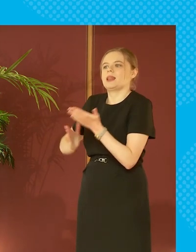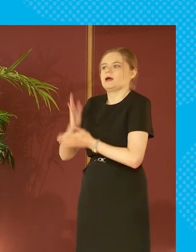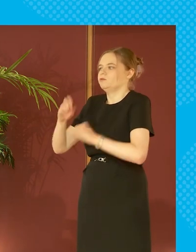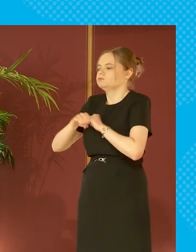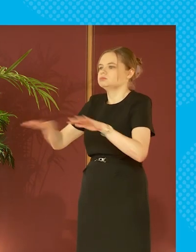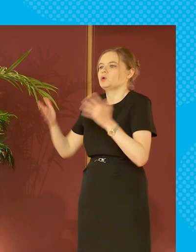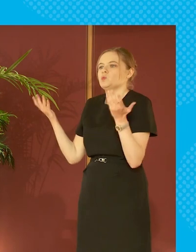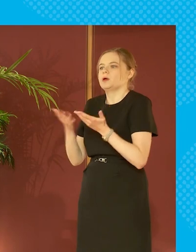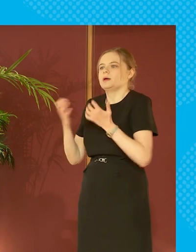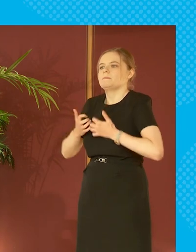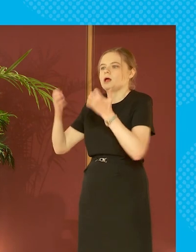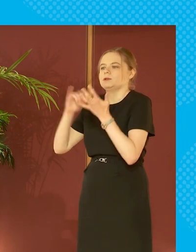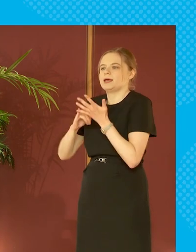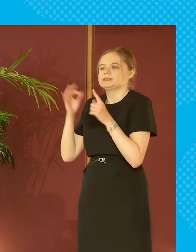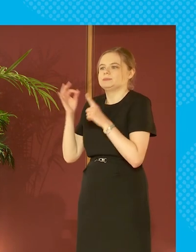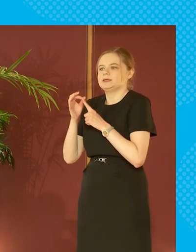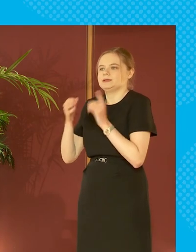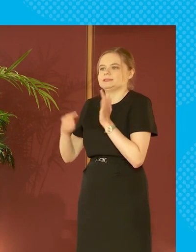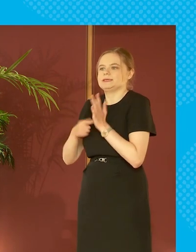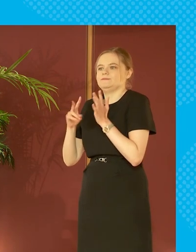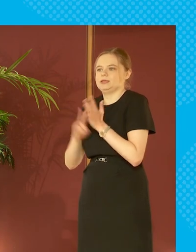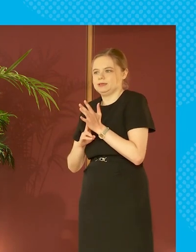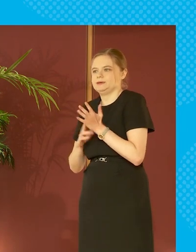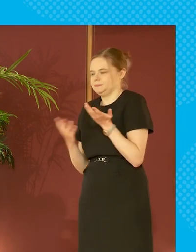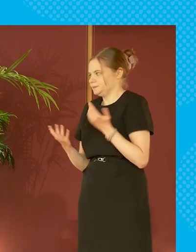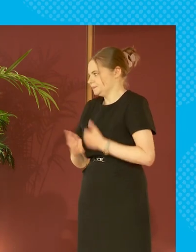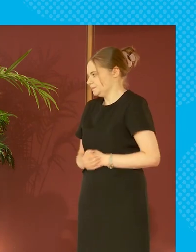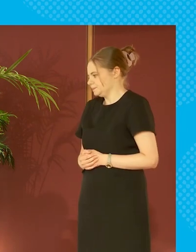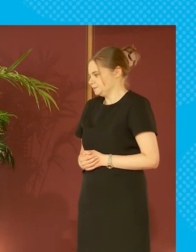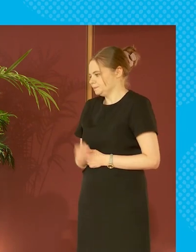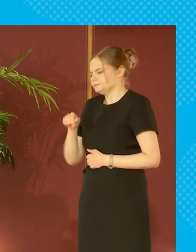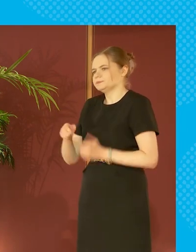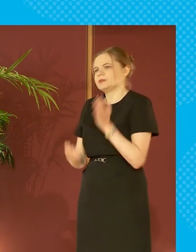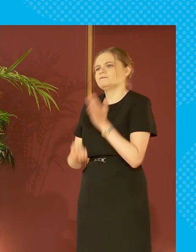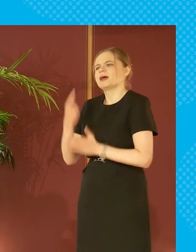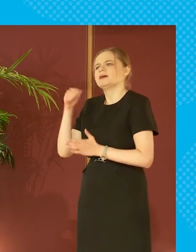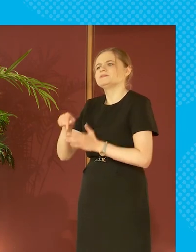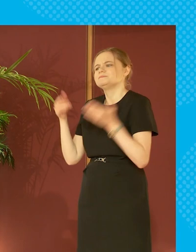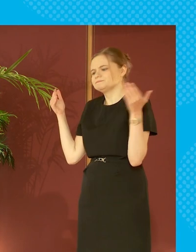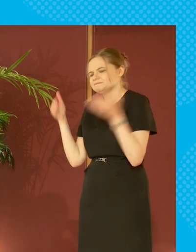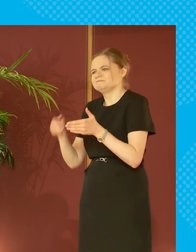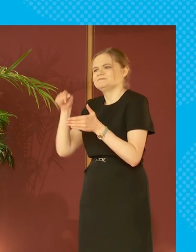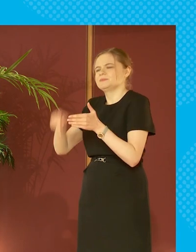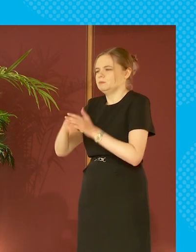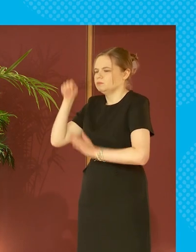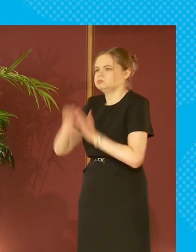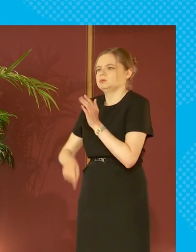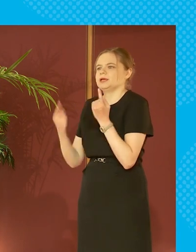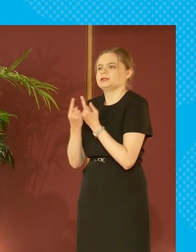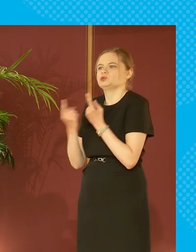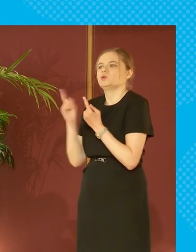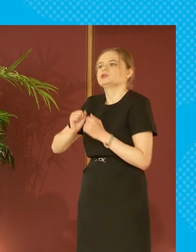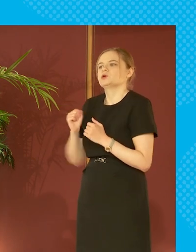streamed on the Parliament's SPTV channel. So this event is about that knotty issue, Scotland's